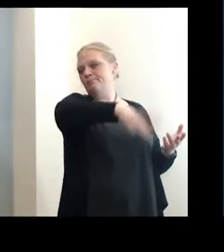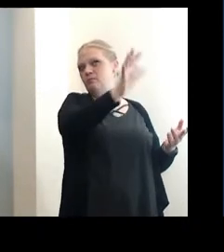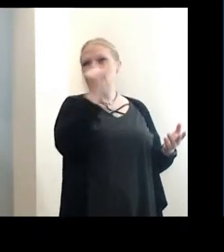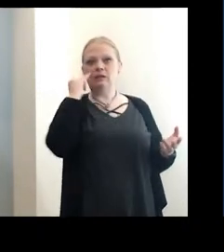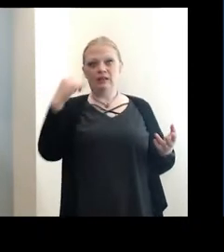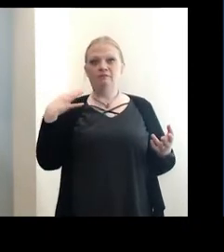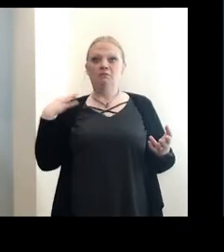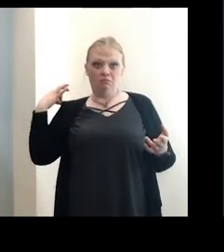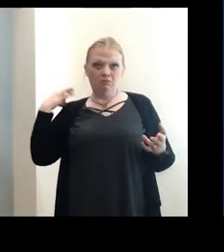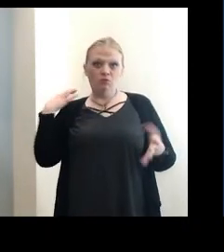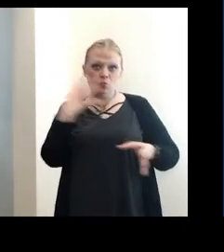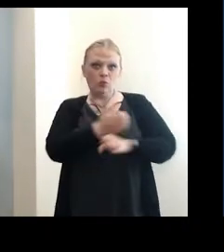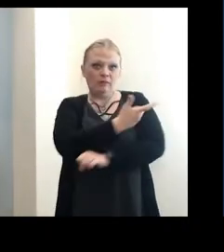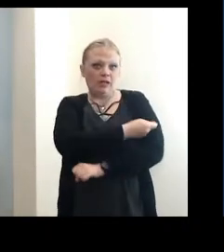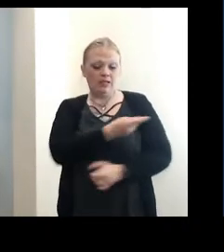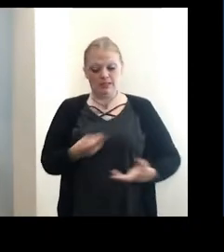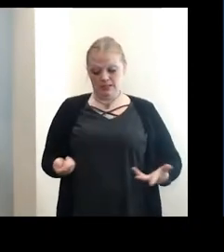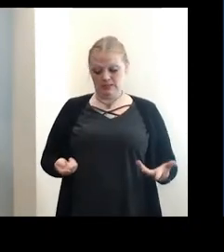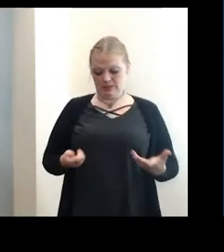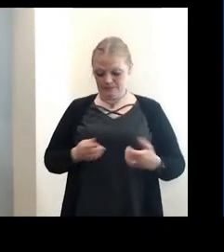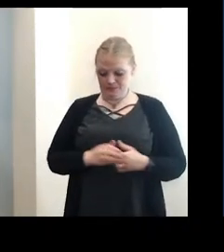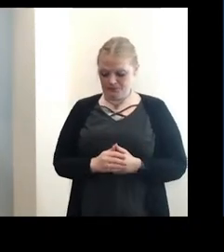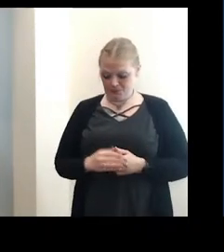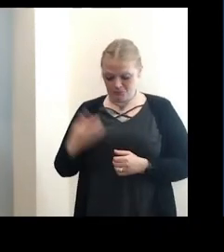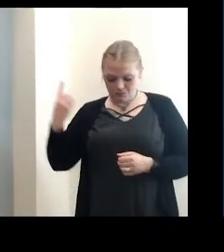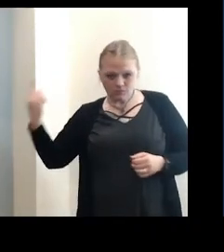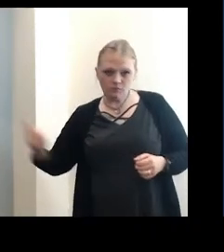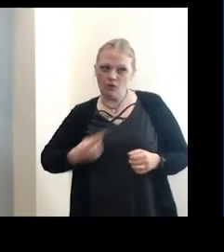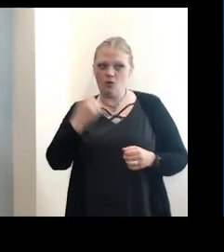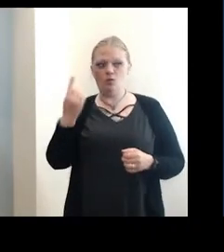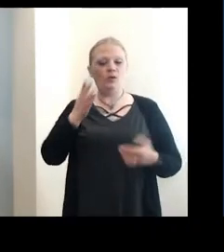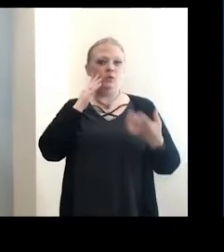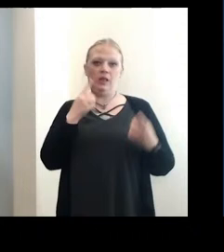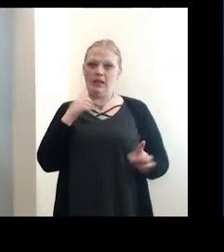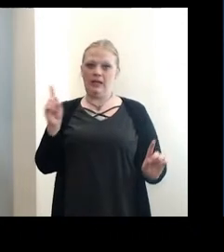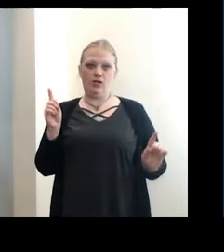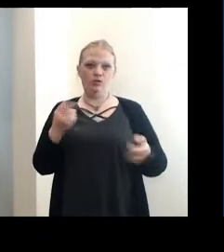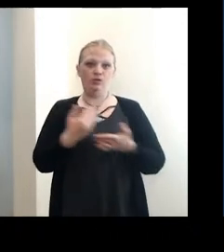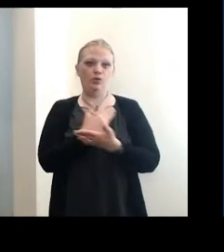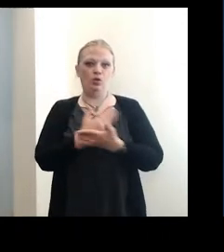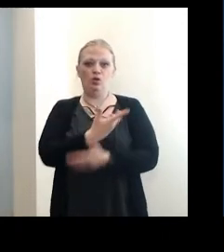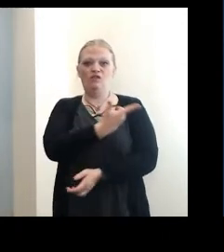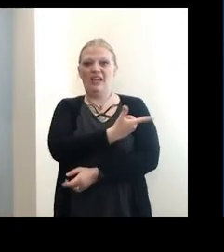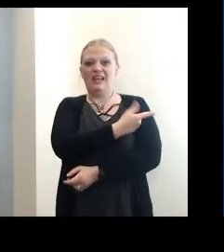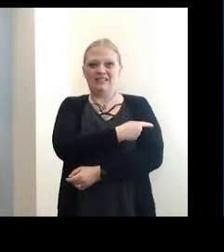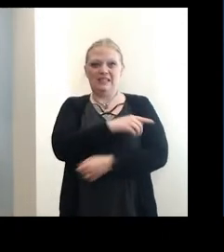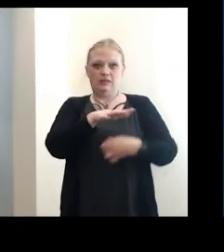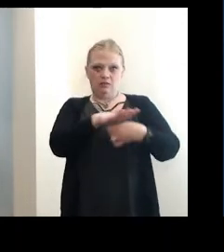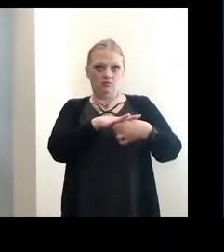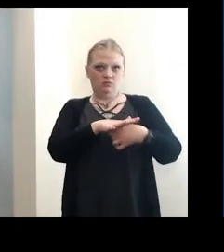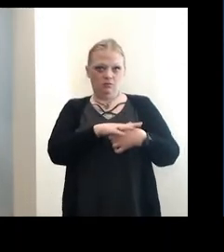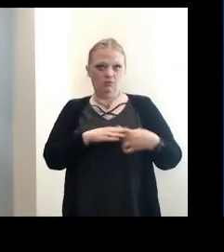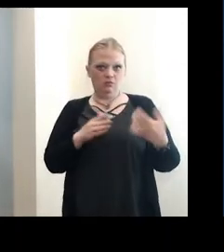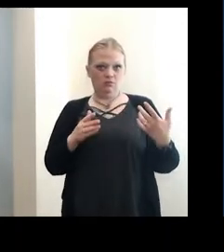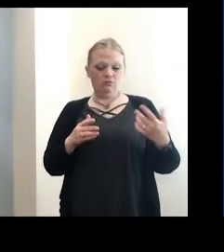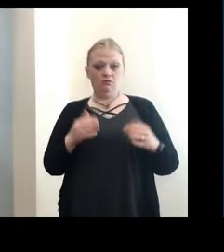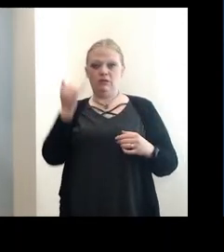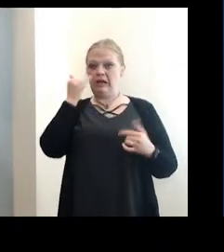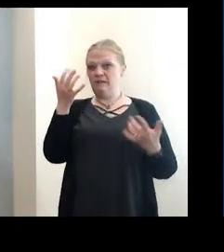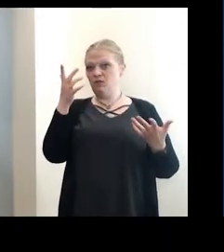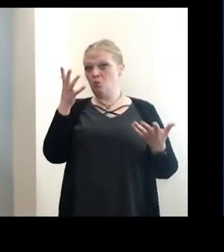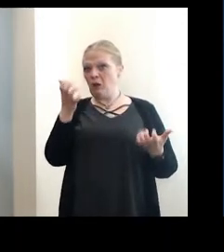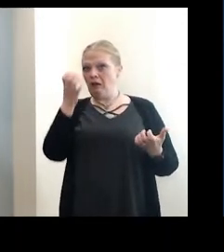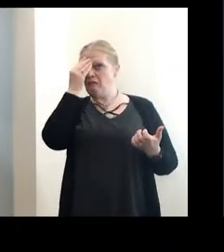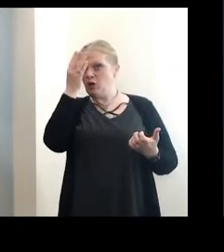eligible to get a vaccine. So, and we are always going to be announcing our new vaccine sites. If you want information